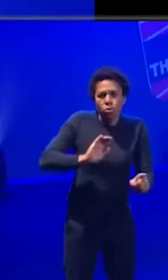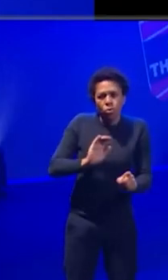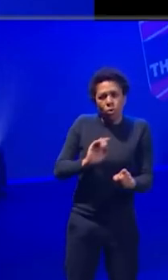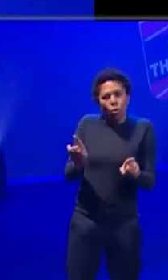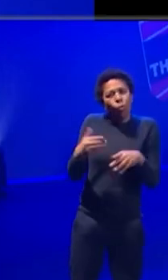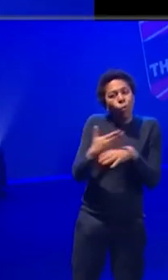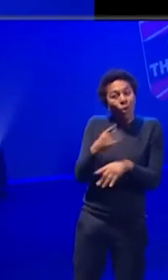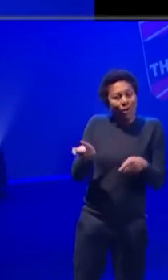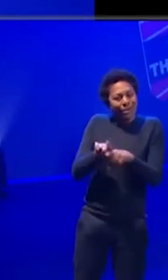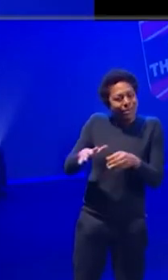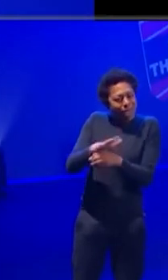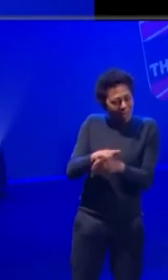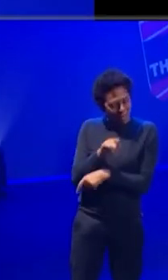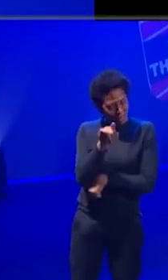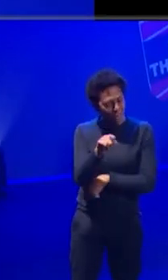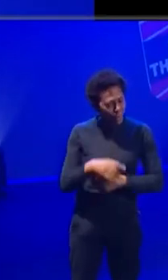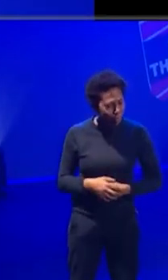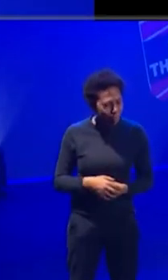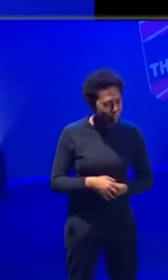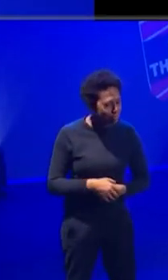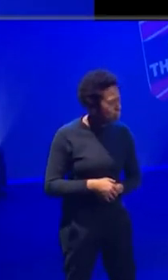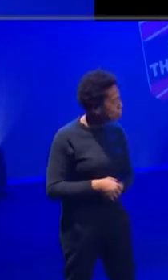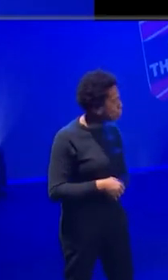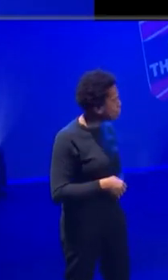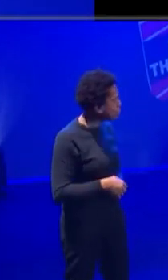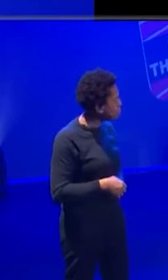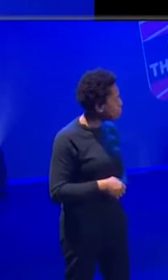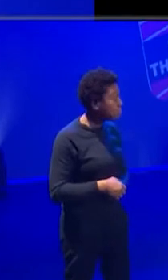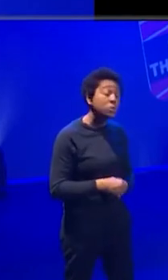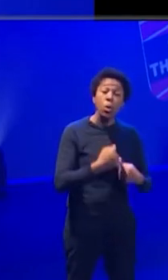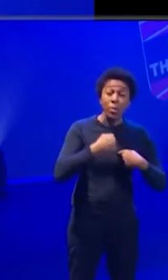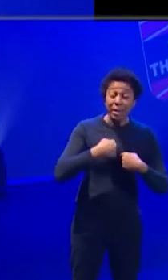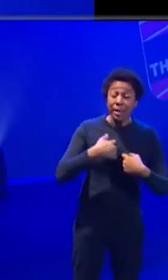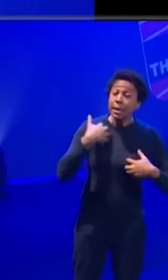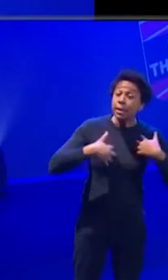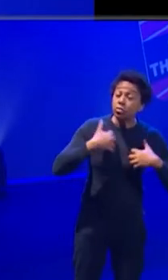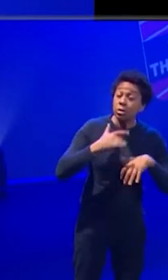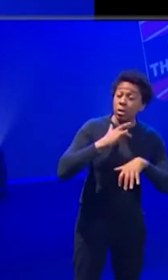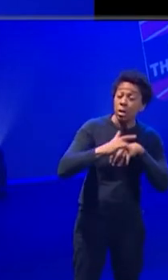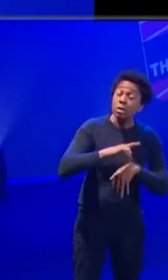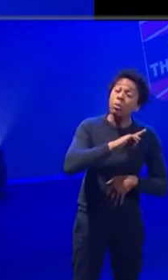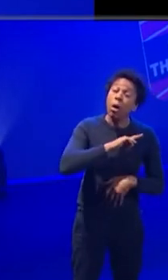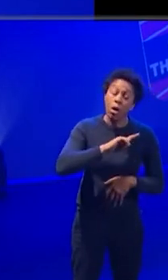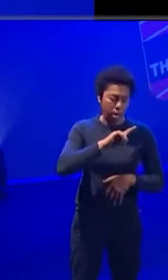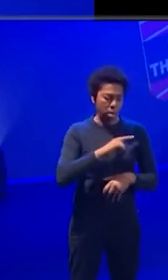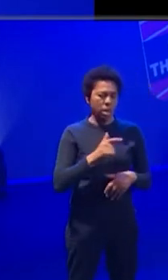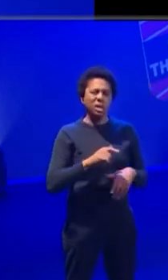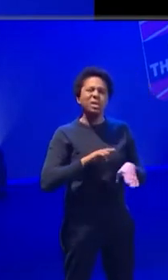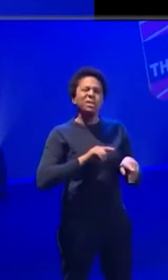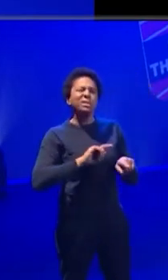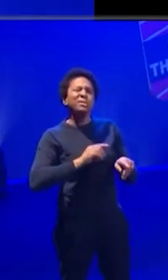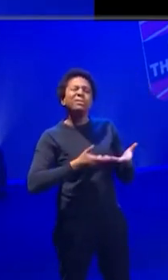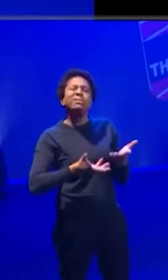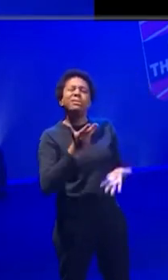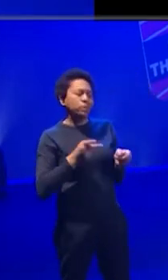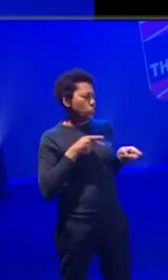Big question there. Yeah. So I'm interested in theatre mainly because of the form of theatre. Like I quite like